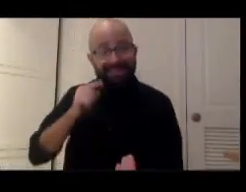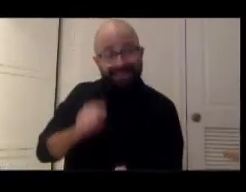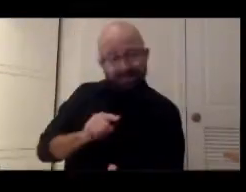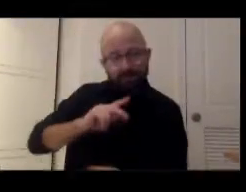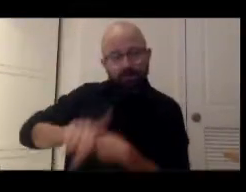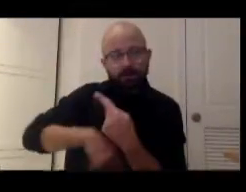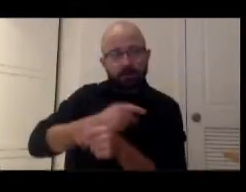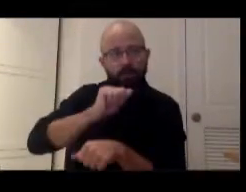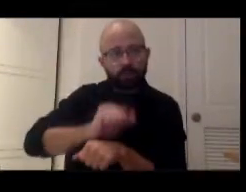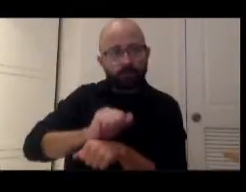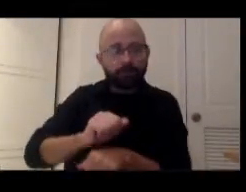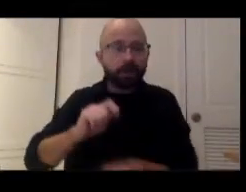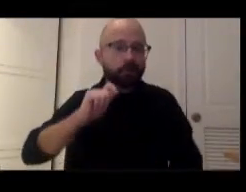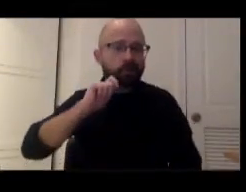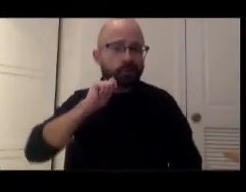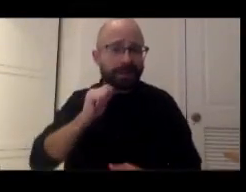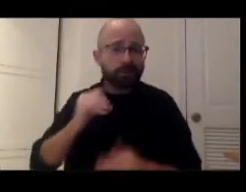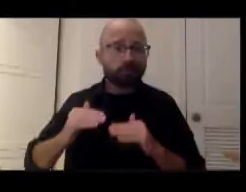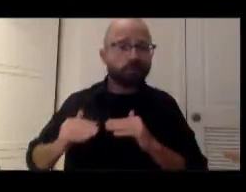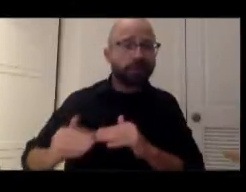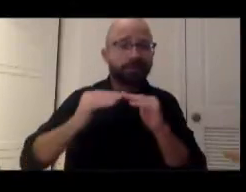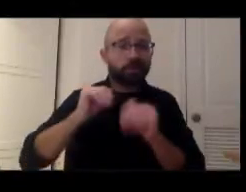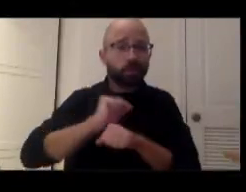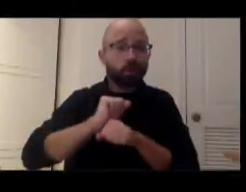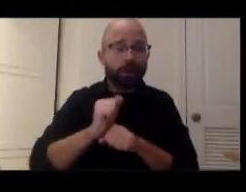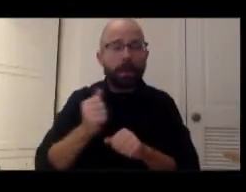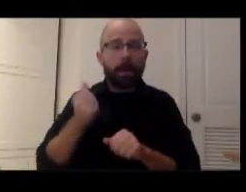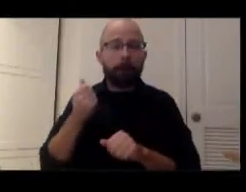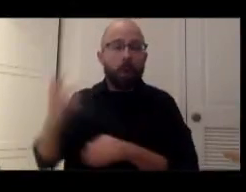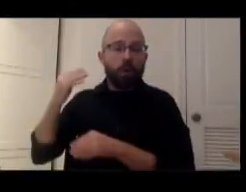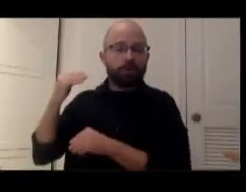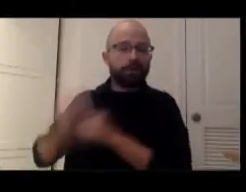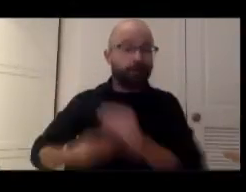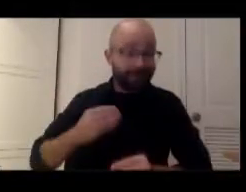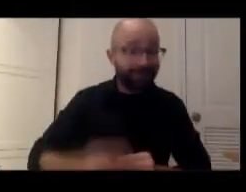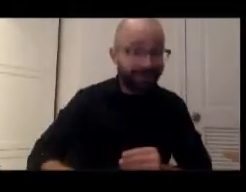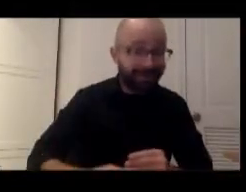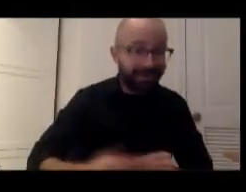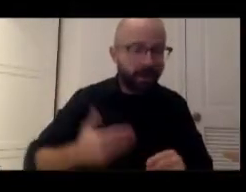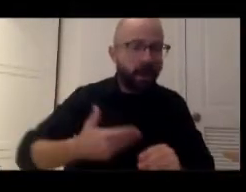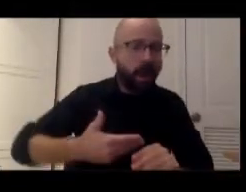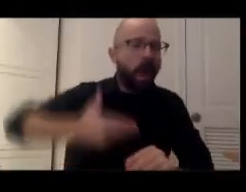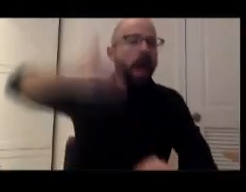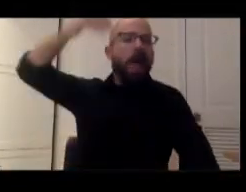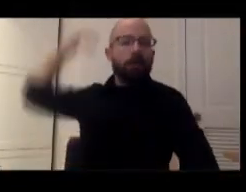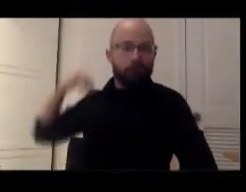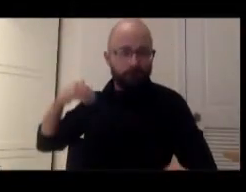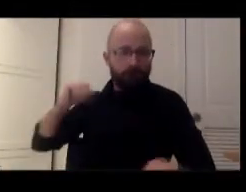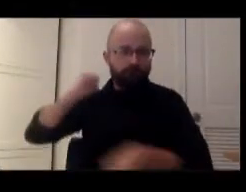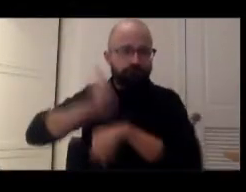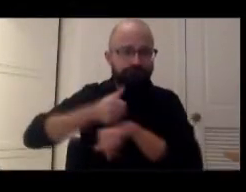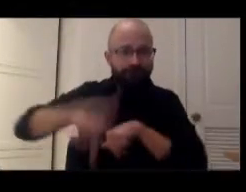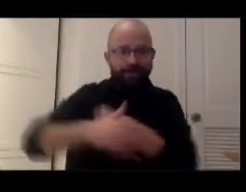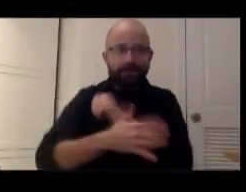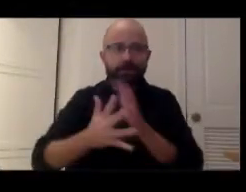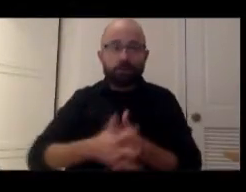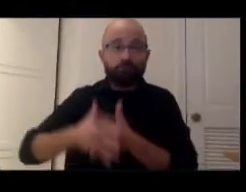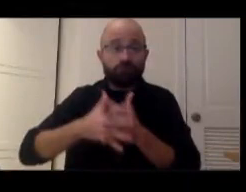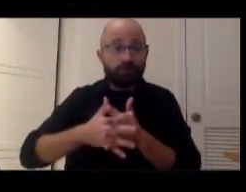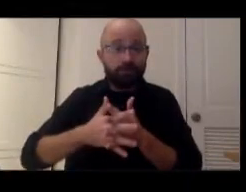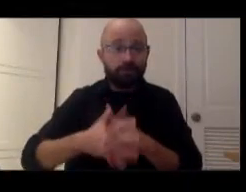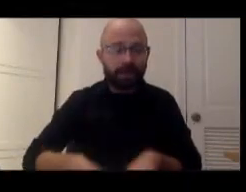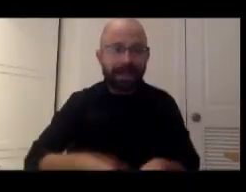justice work, which is multi-generational, which precedes the founding of this country, is interdisciplinary